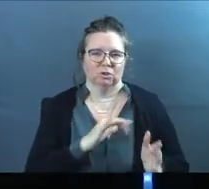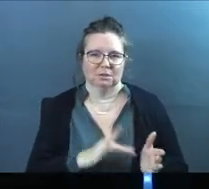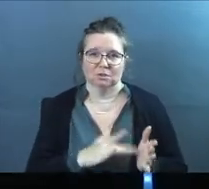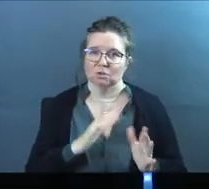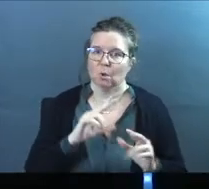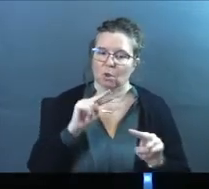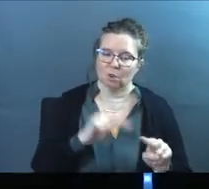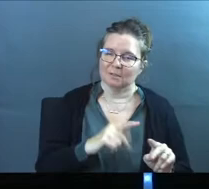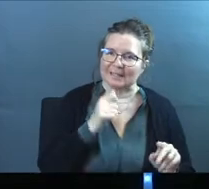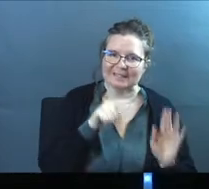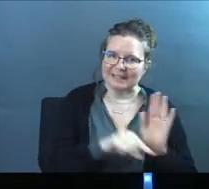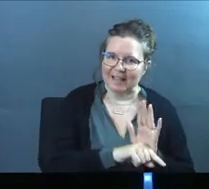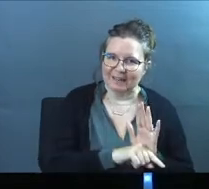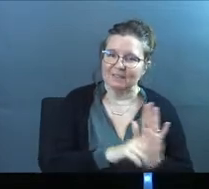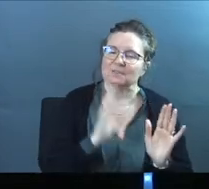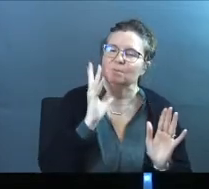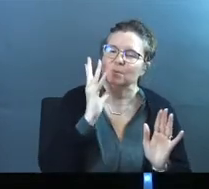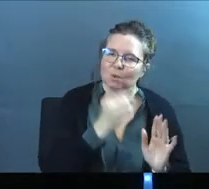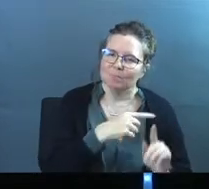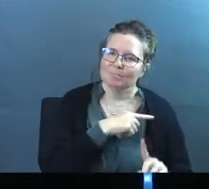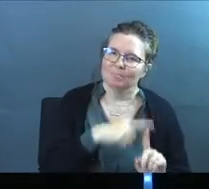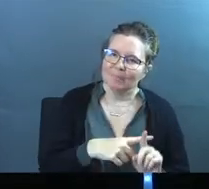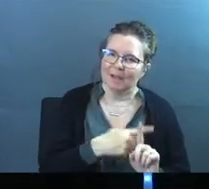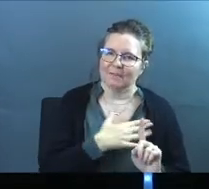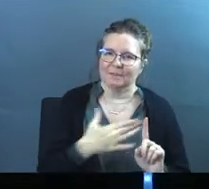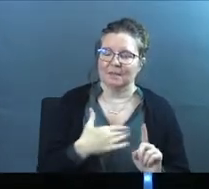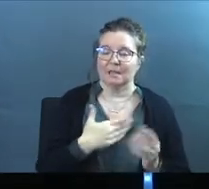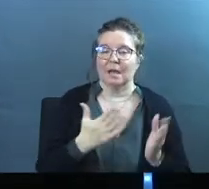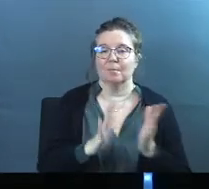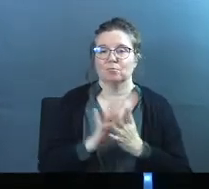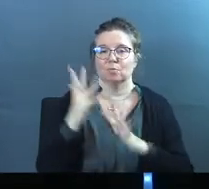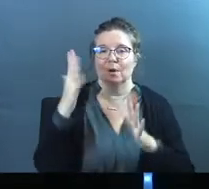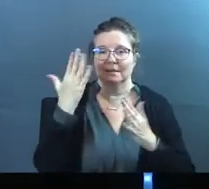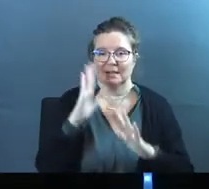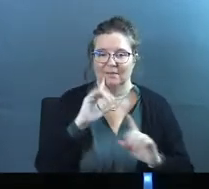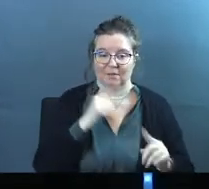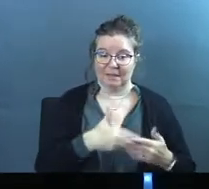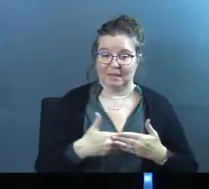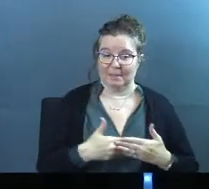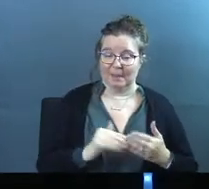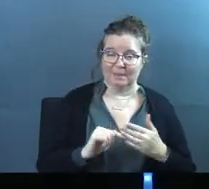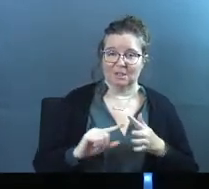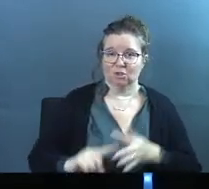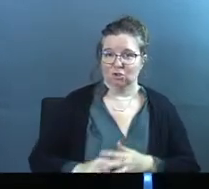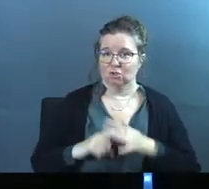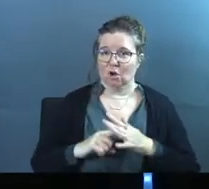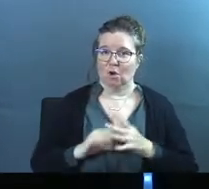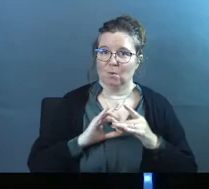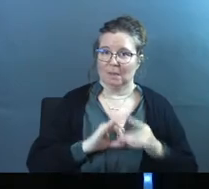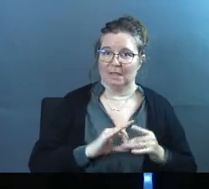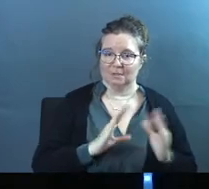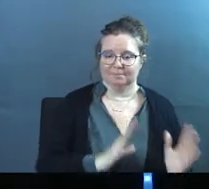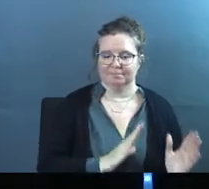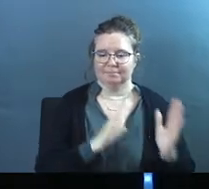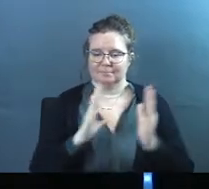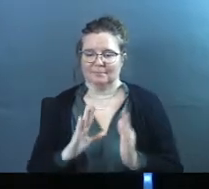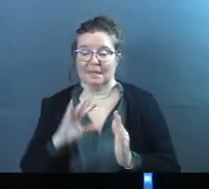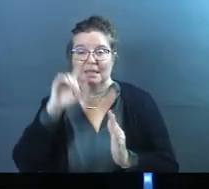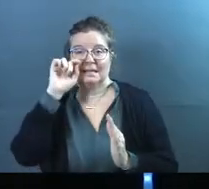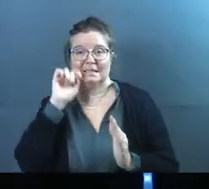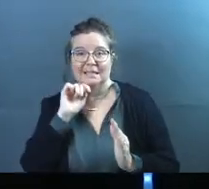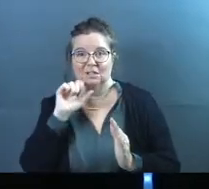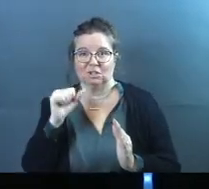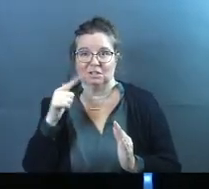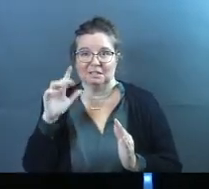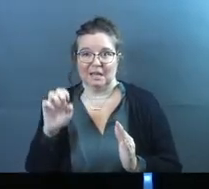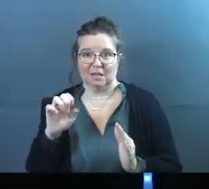So please do not look at that as a bad thing. It's a beautiful thing. And praise God for where you're at right now. This baby, this start of the relationship. The next one is that teenager stage.